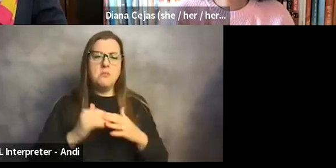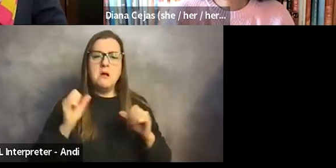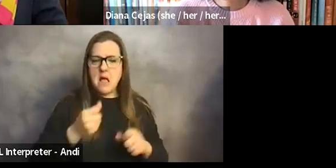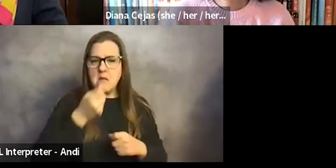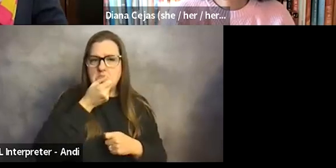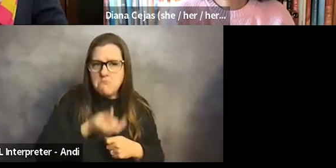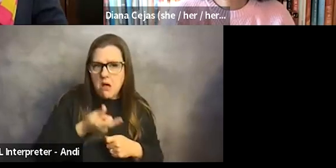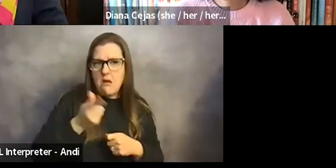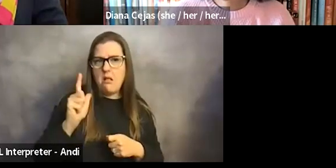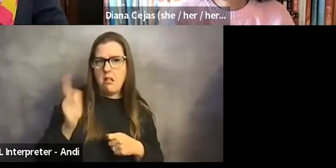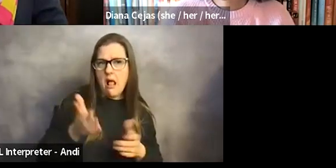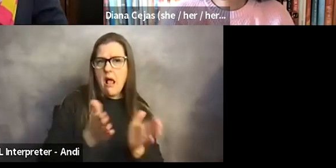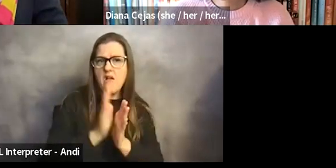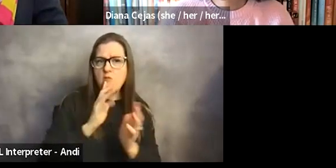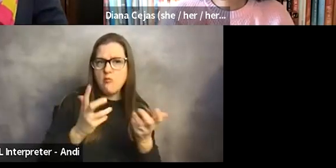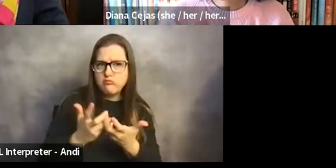kind of ask for accommodations?